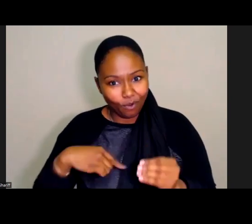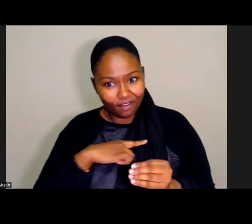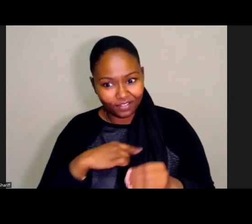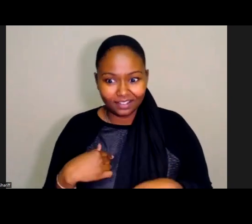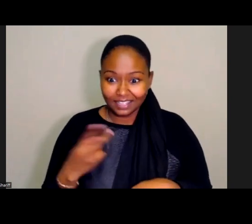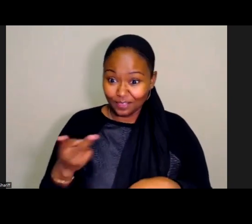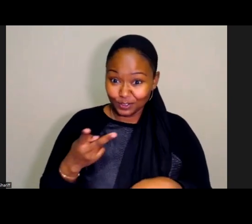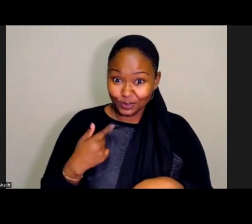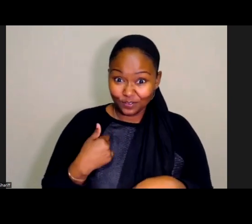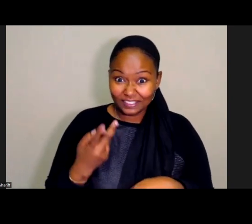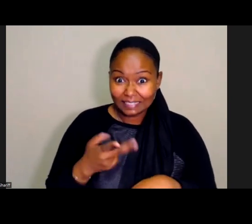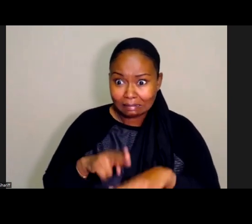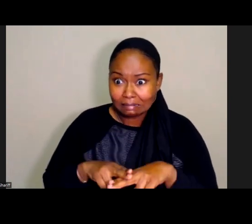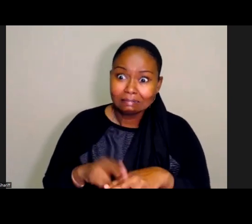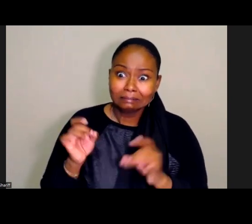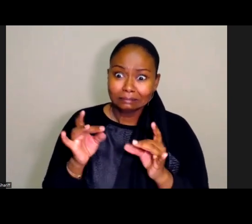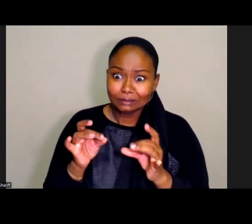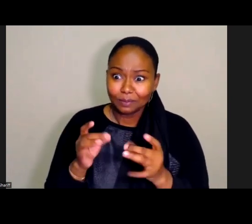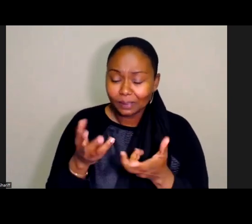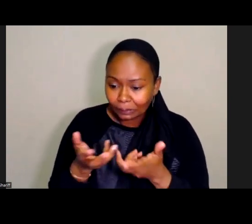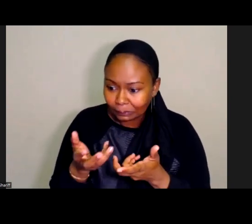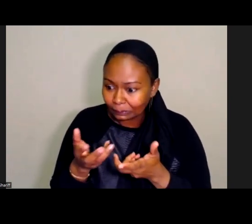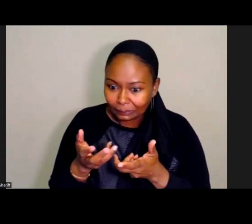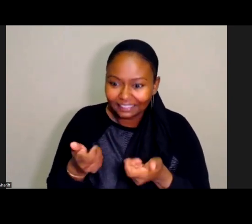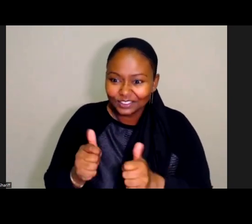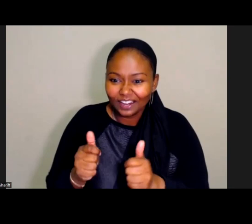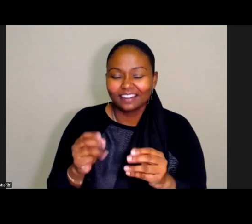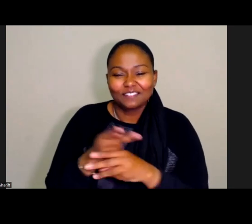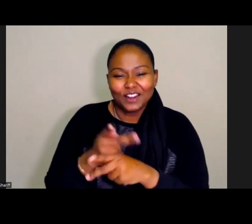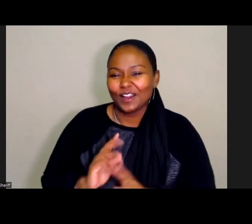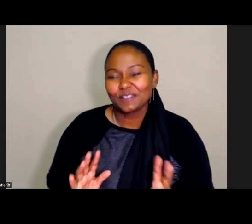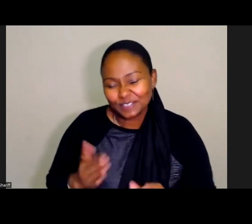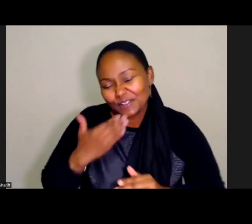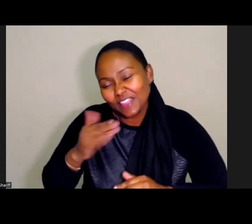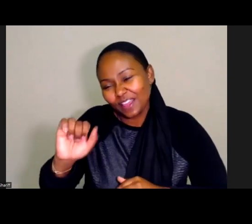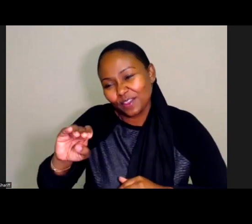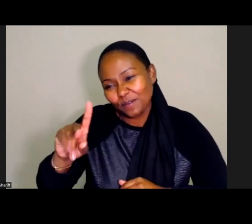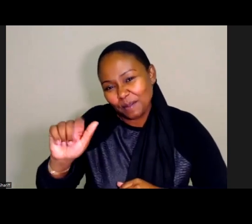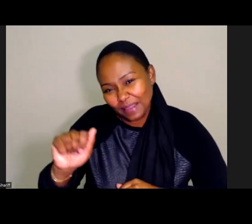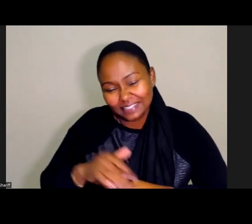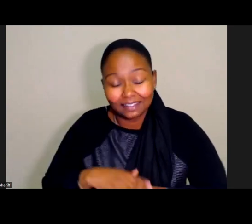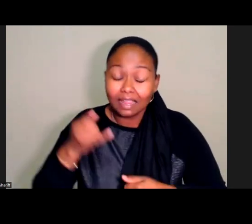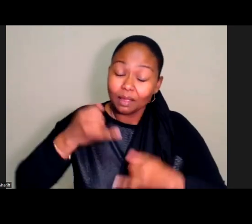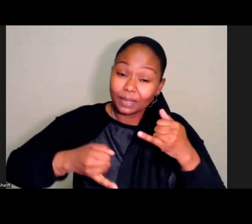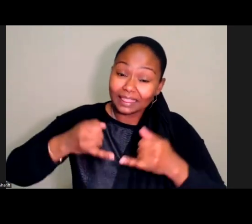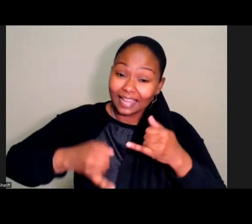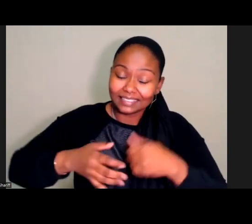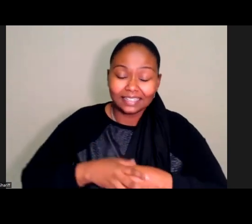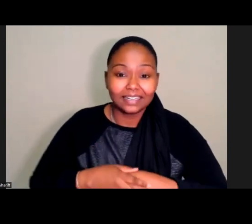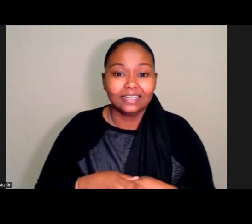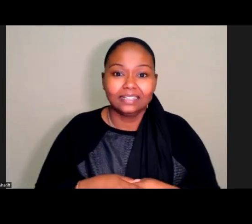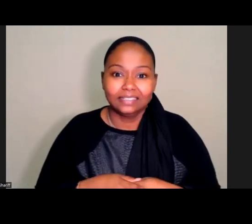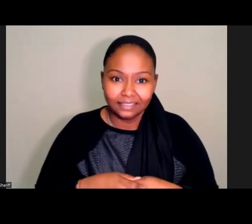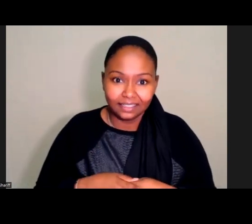sitting in a Starbucks trying to figure it out. So thank you to Amanda. And so last but not least, I'm just